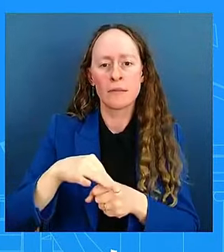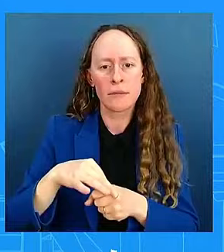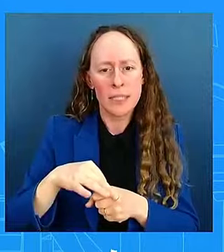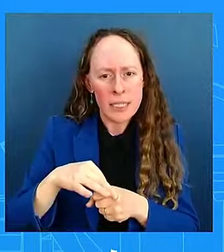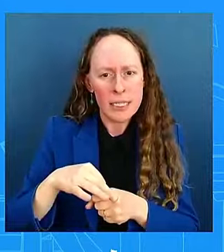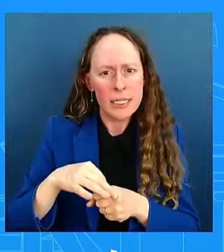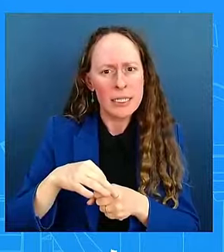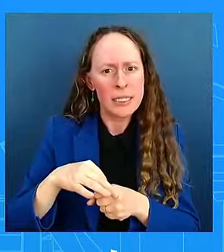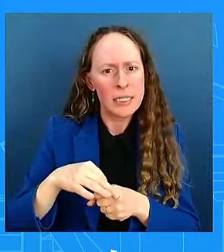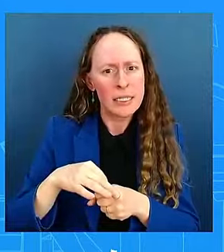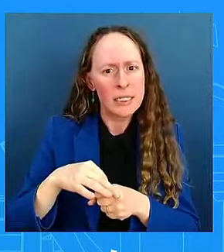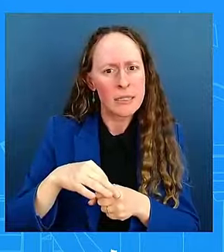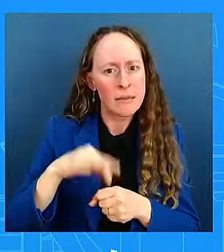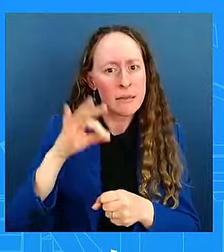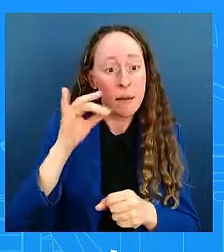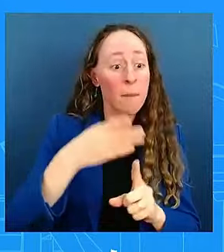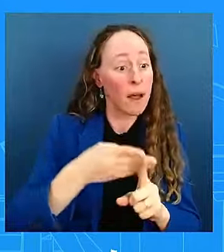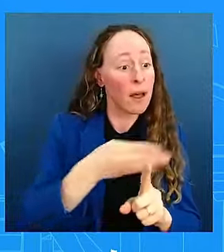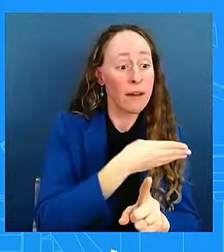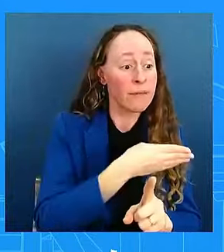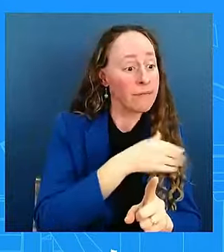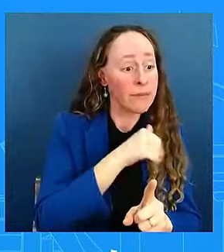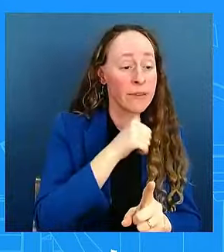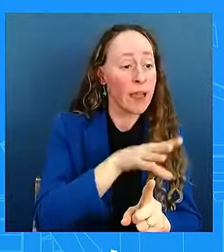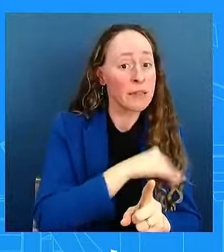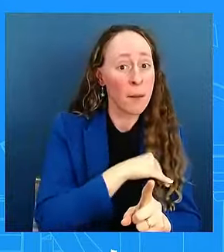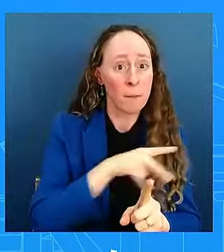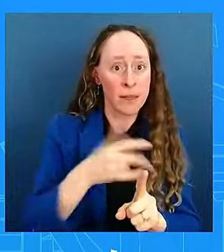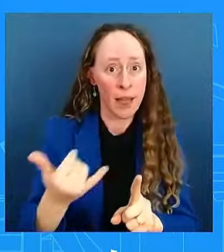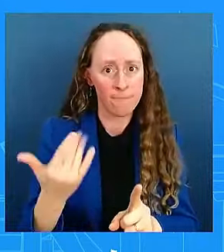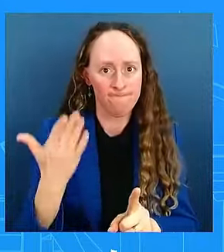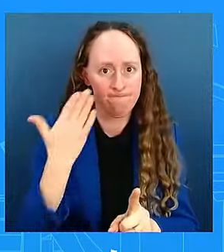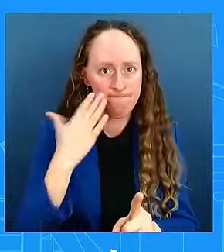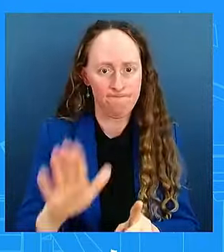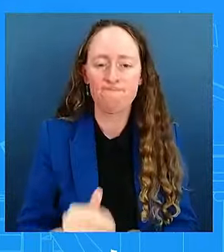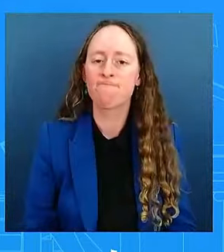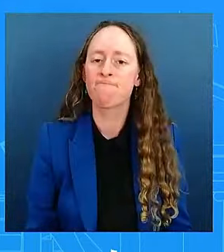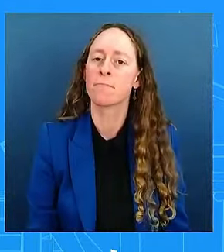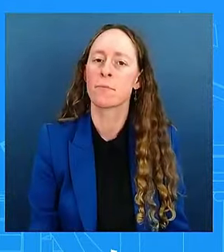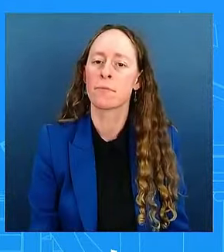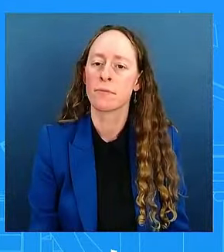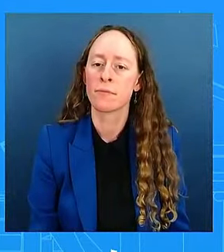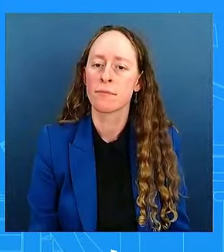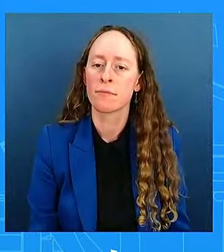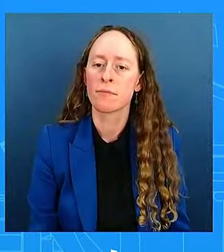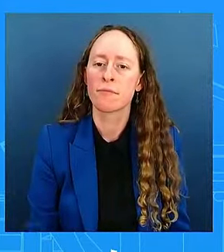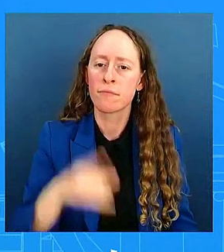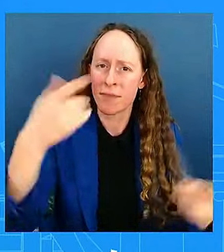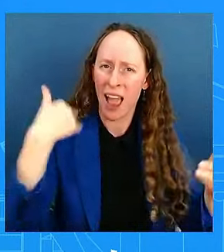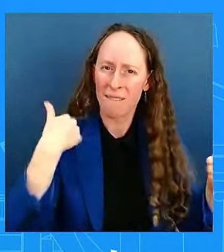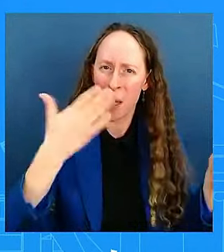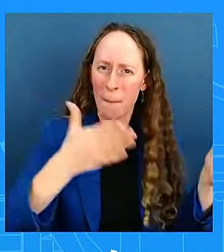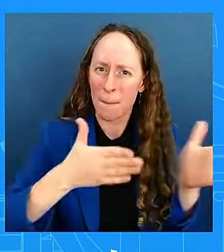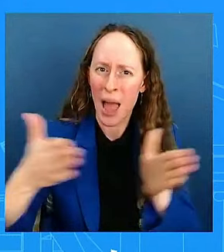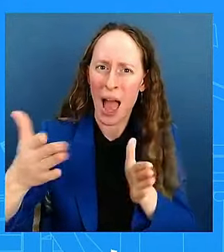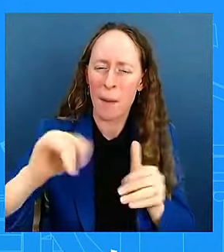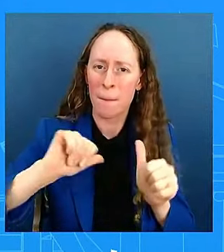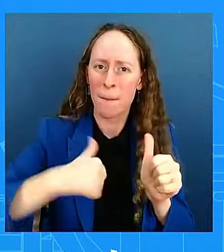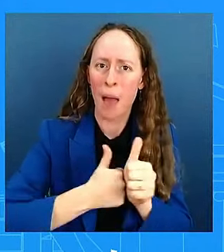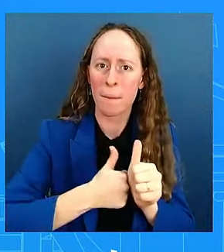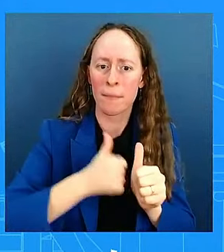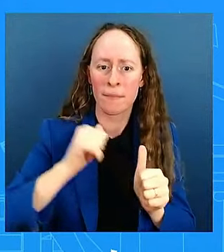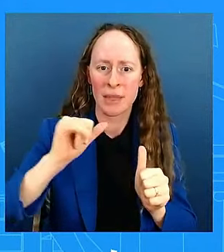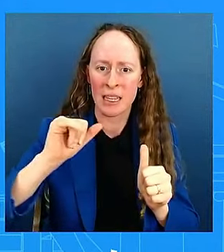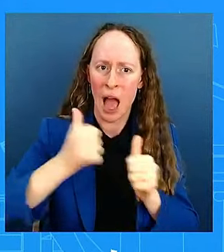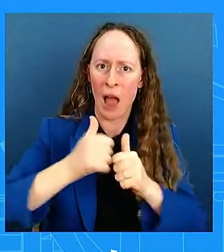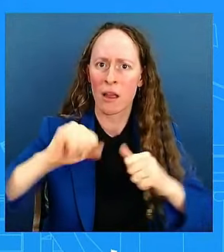any preparations getting security briefings related to domestic security? I always get those briefings. All right, we've got to move on. ahead, Keila, and then we have to